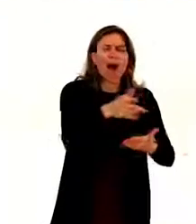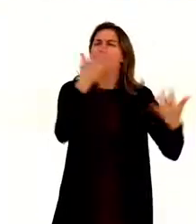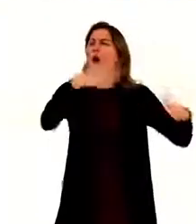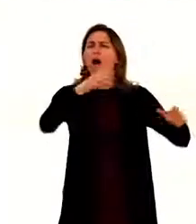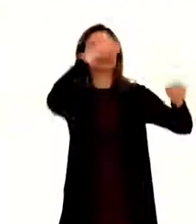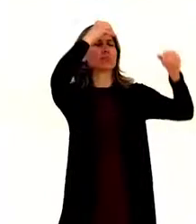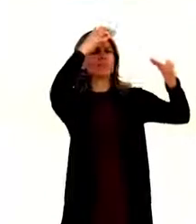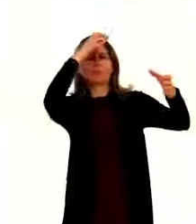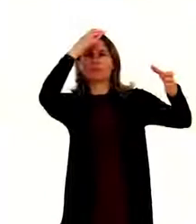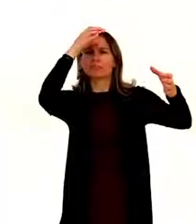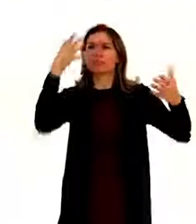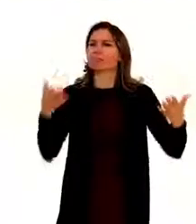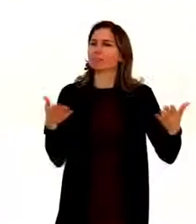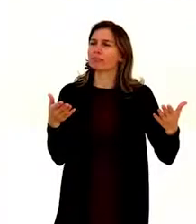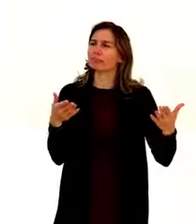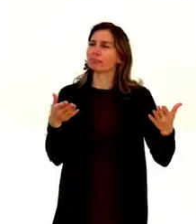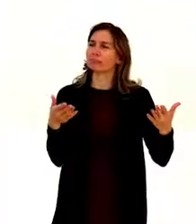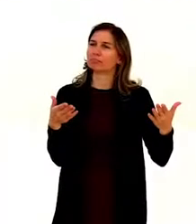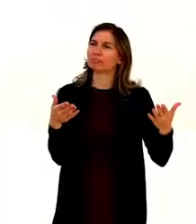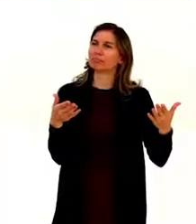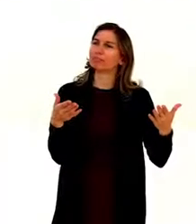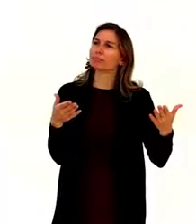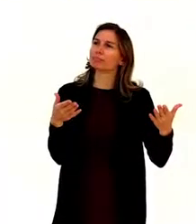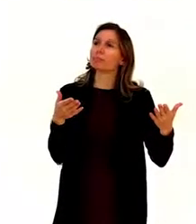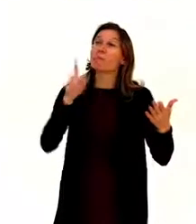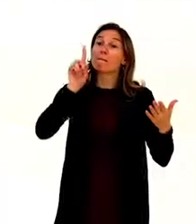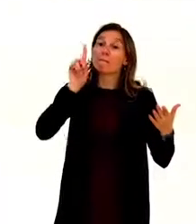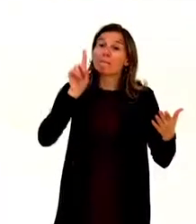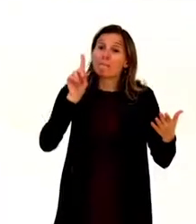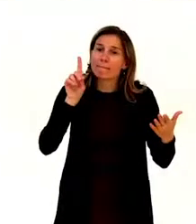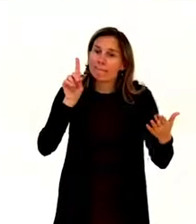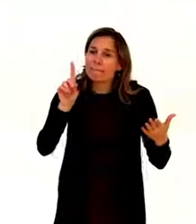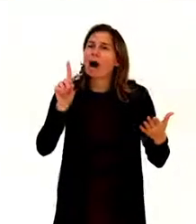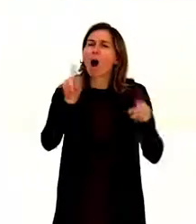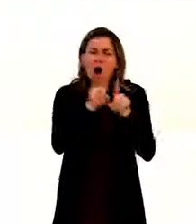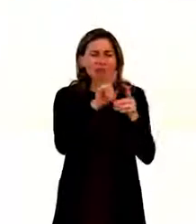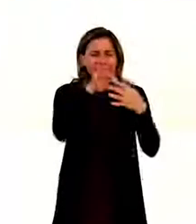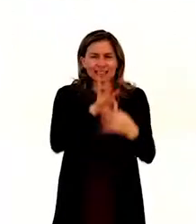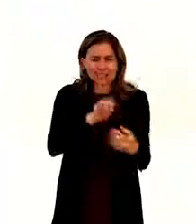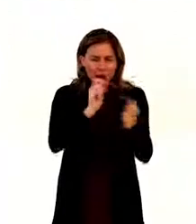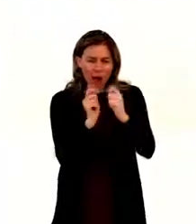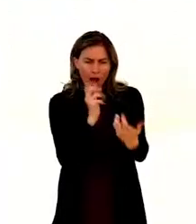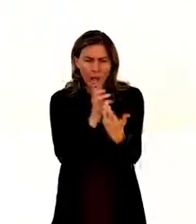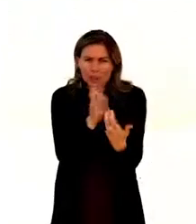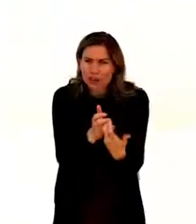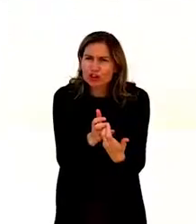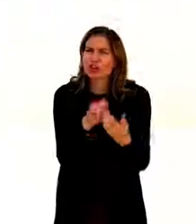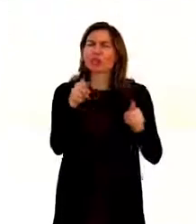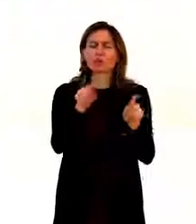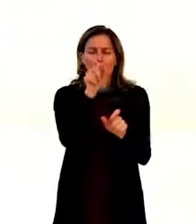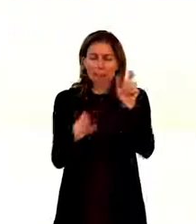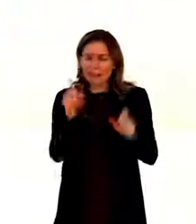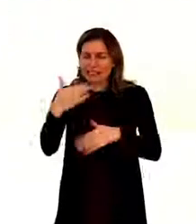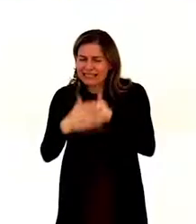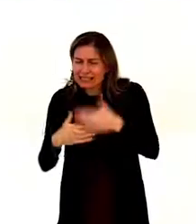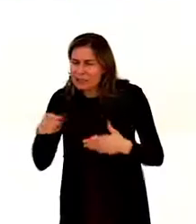academicians, future lawyer students of law, disability activists, persons with disabilities,